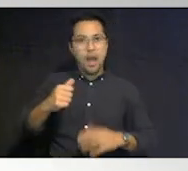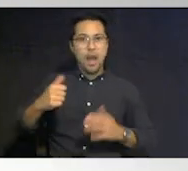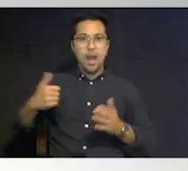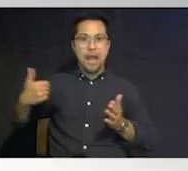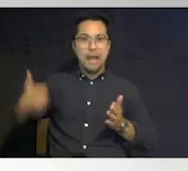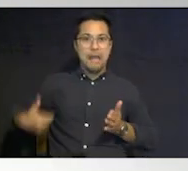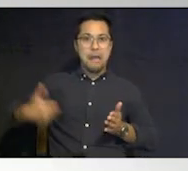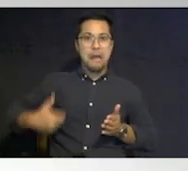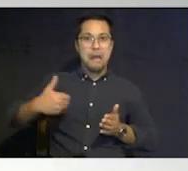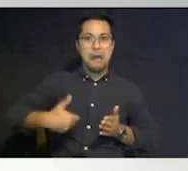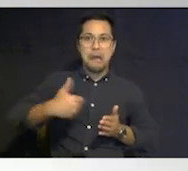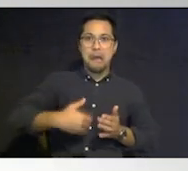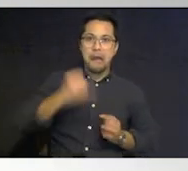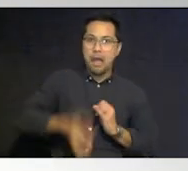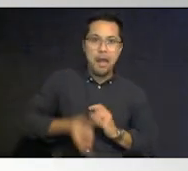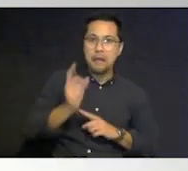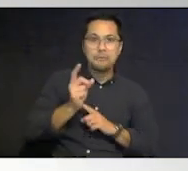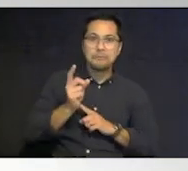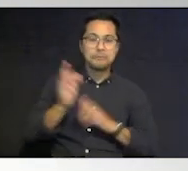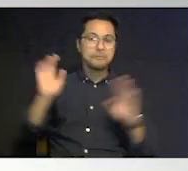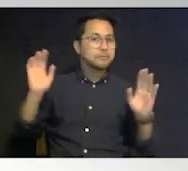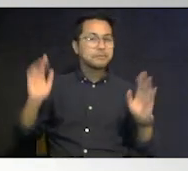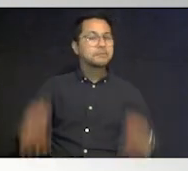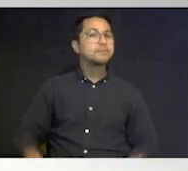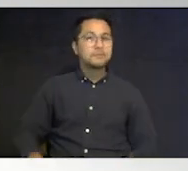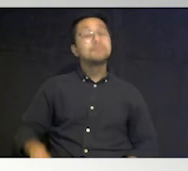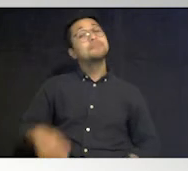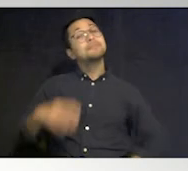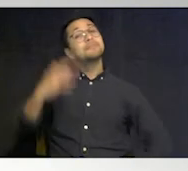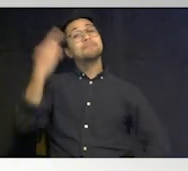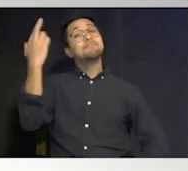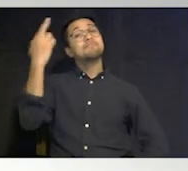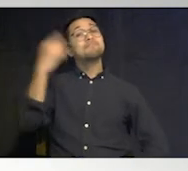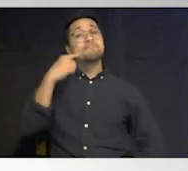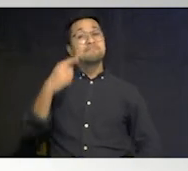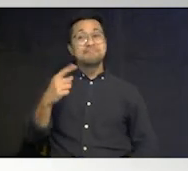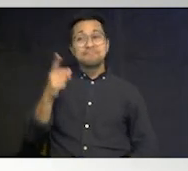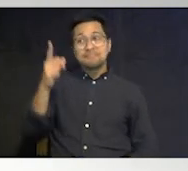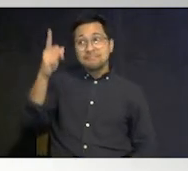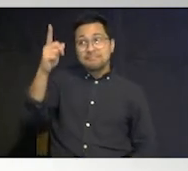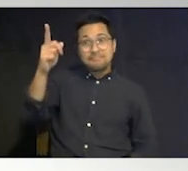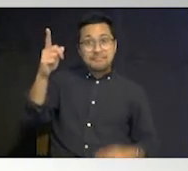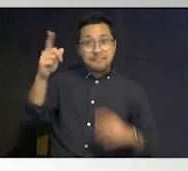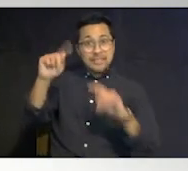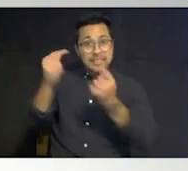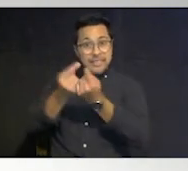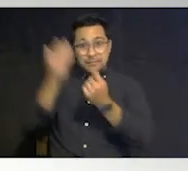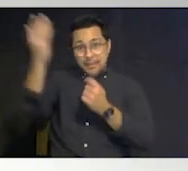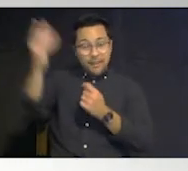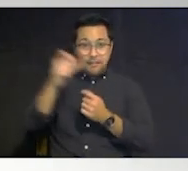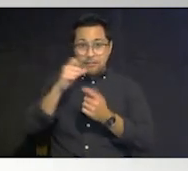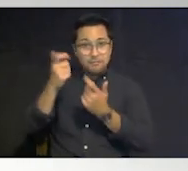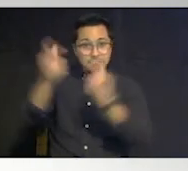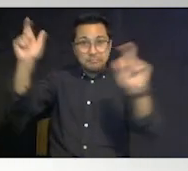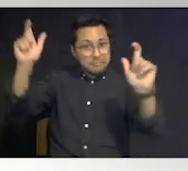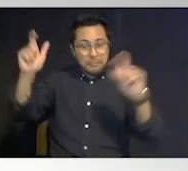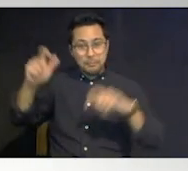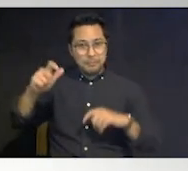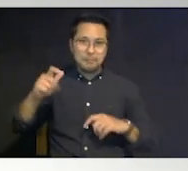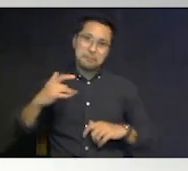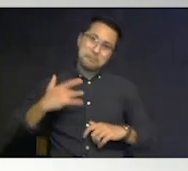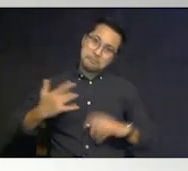four days away from an event that's predictable because you know they're not large teams in my experience they're they're smaller offices